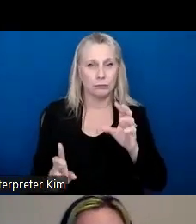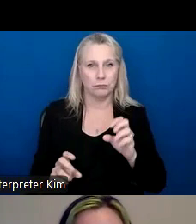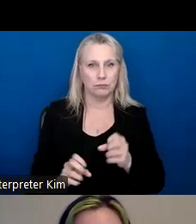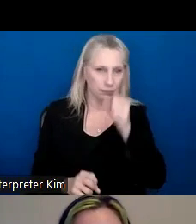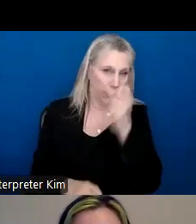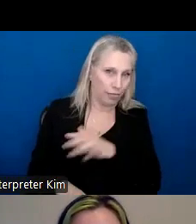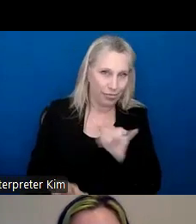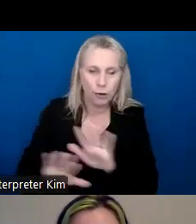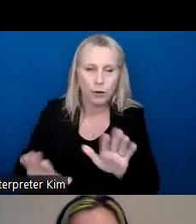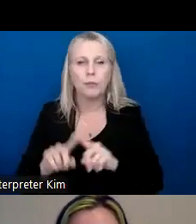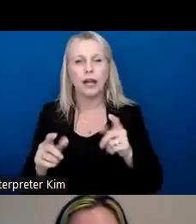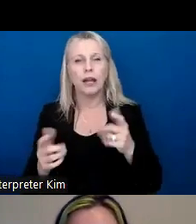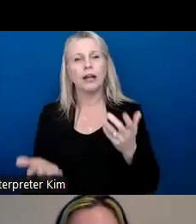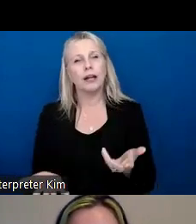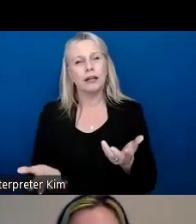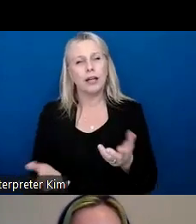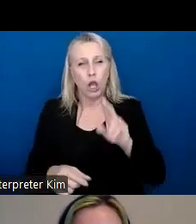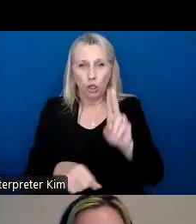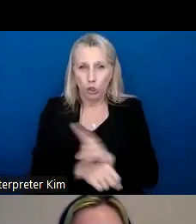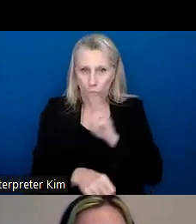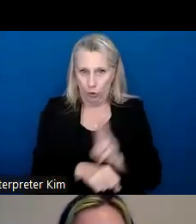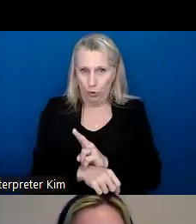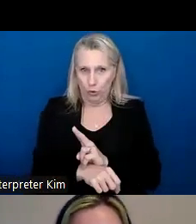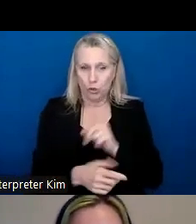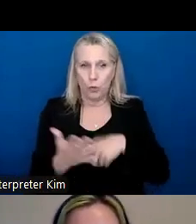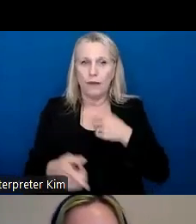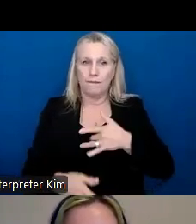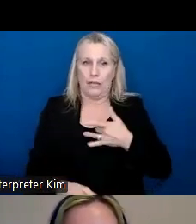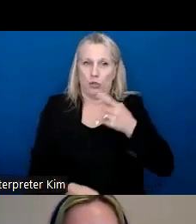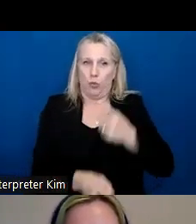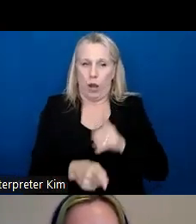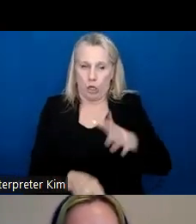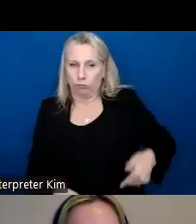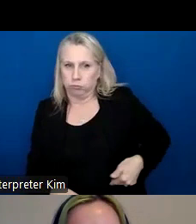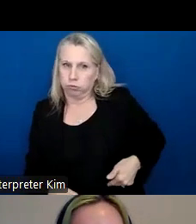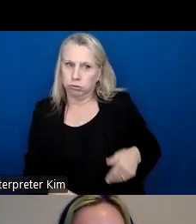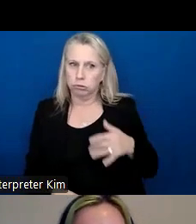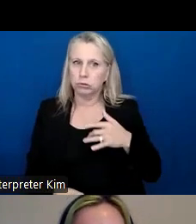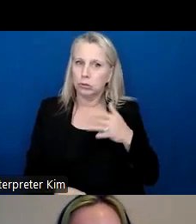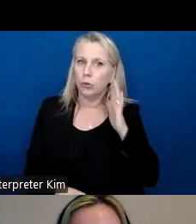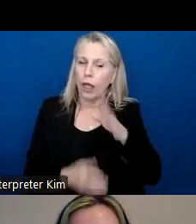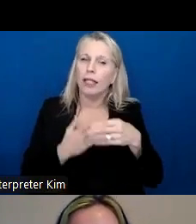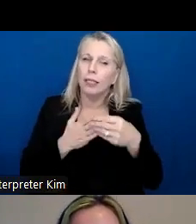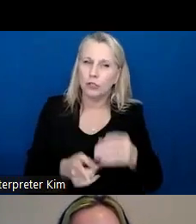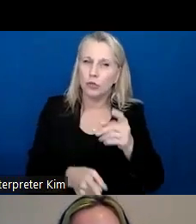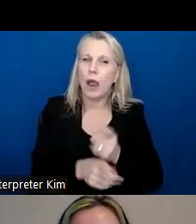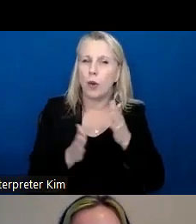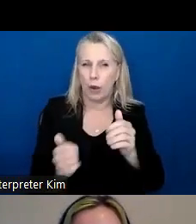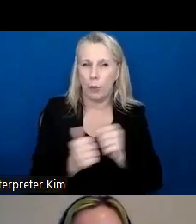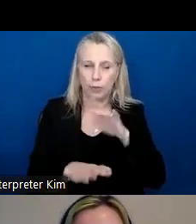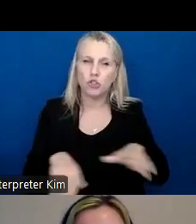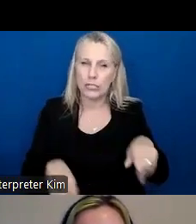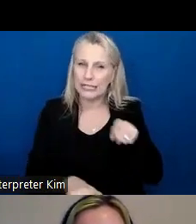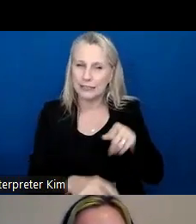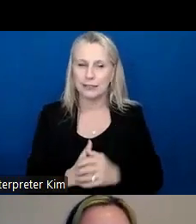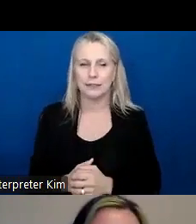it's just use the things that feel right. Your intuition. lot of times with kids is going to lead you in the right way too. So,